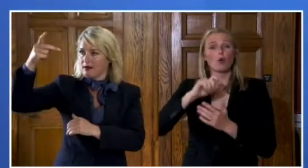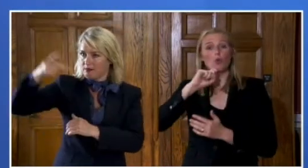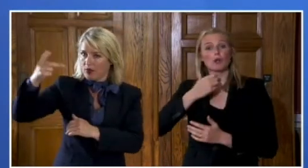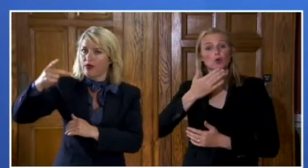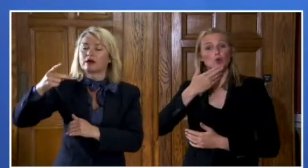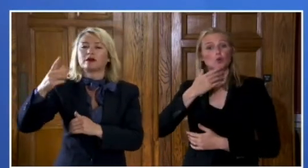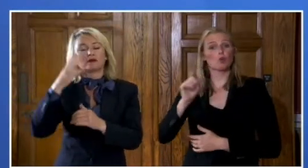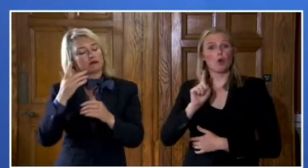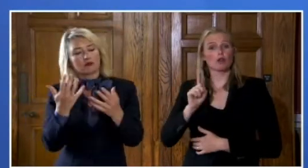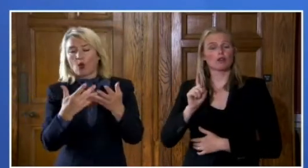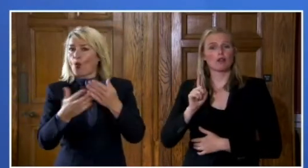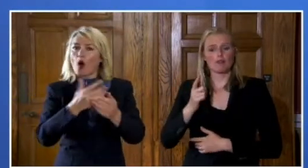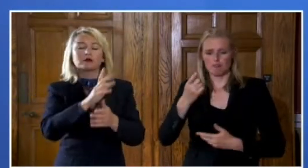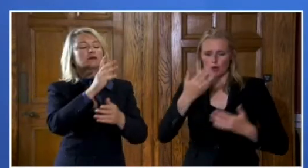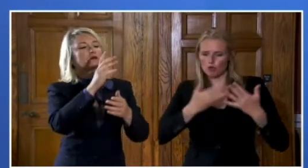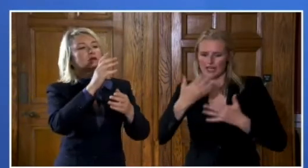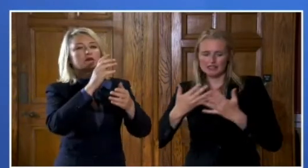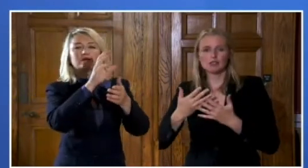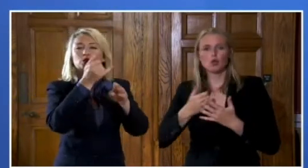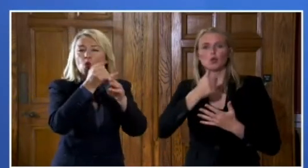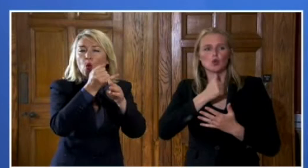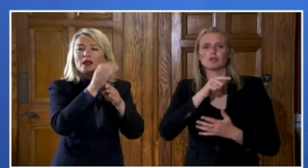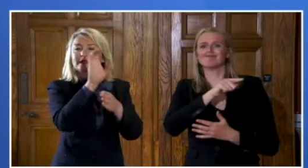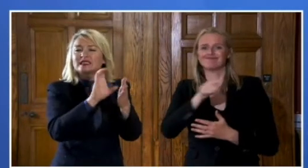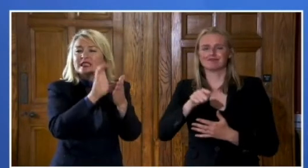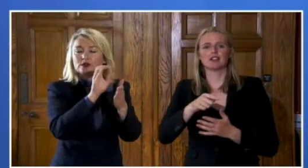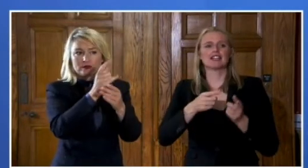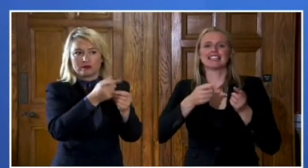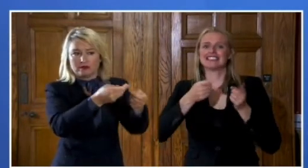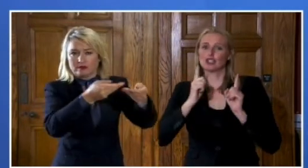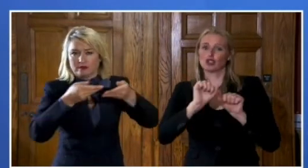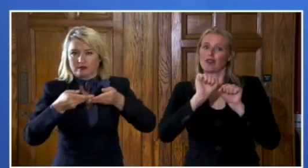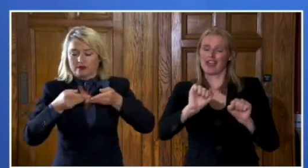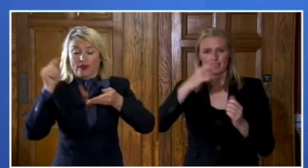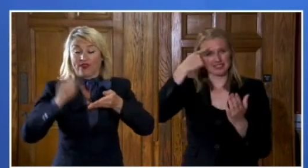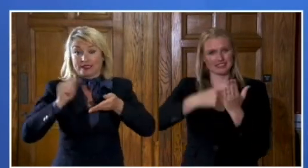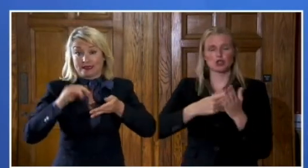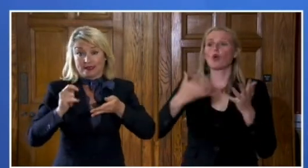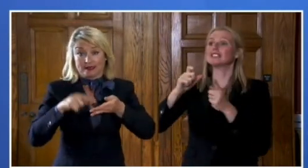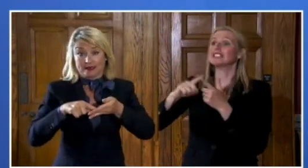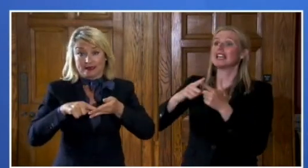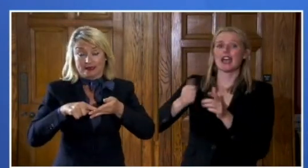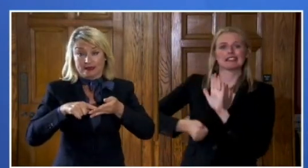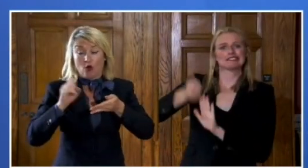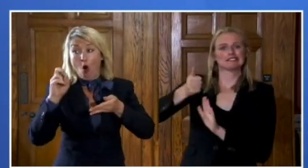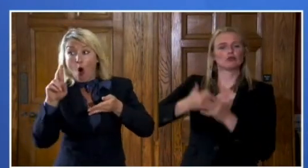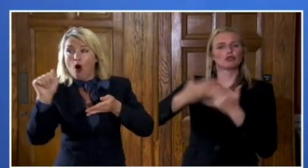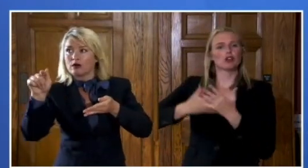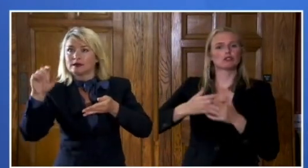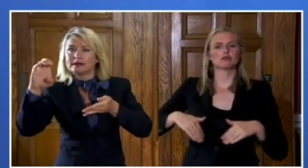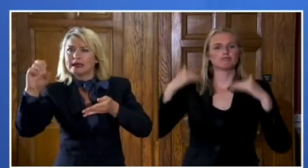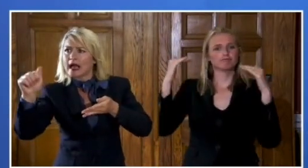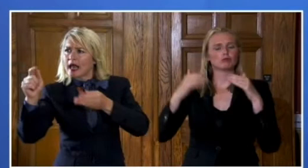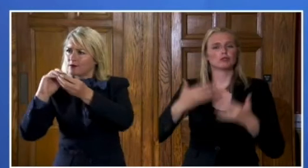higher of the grade submitted by their centre or the grade calculated by CCEA. CCEA is working to release the